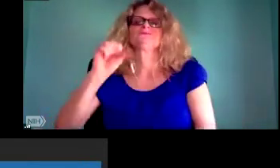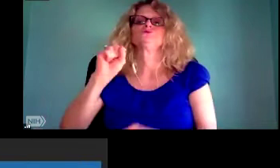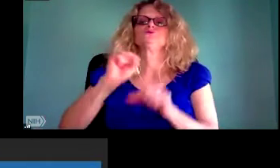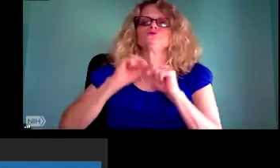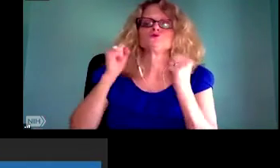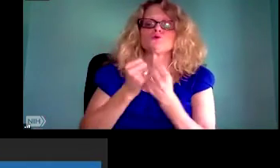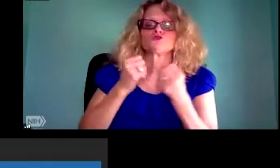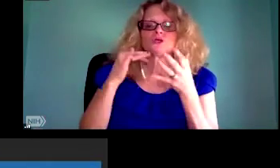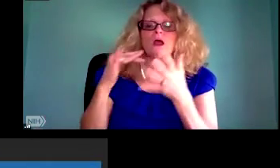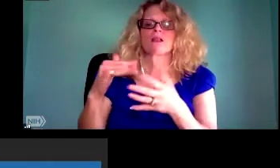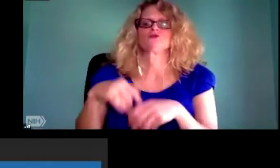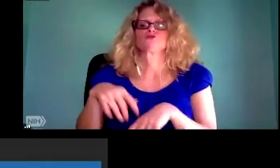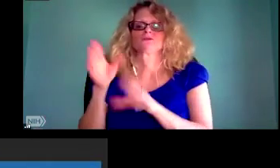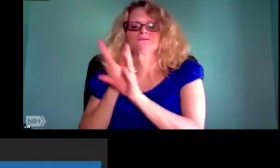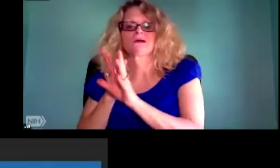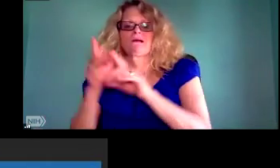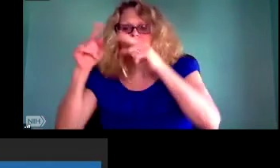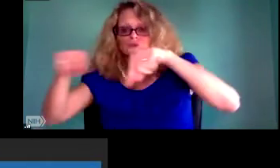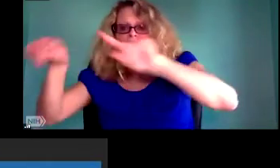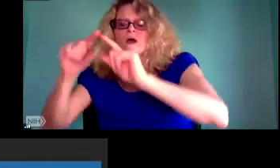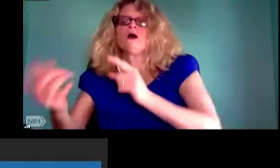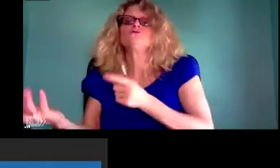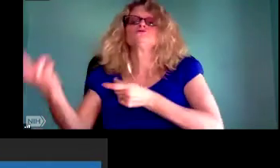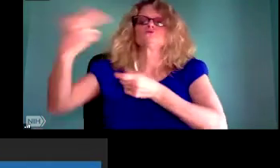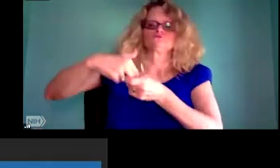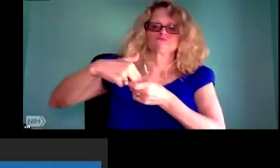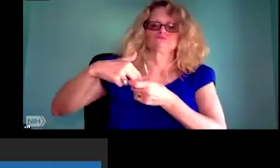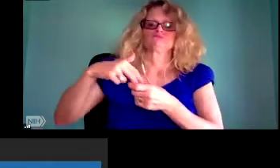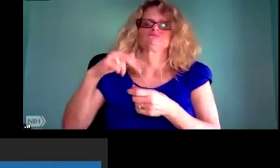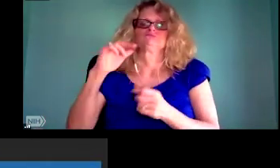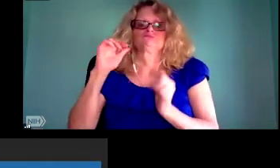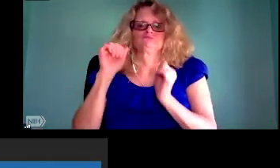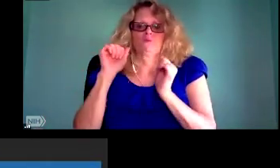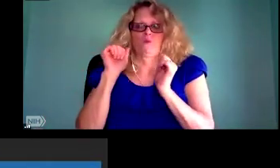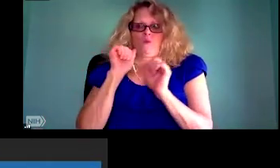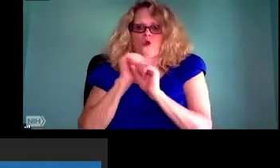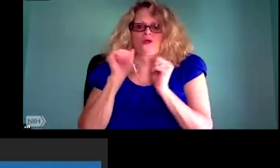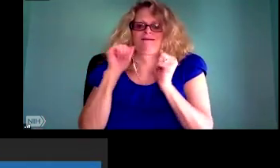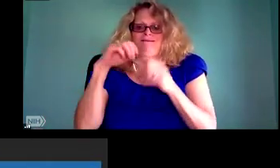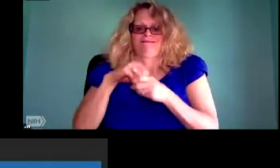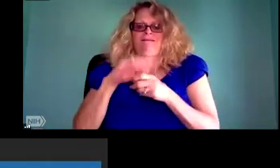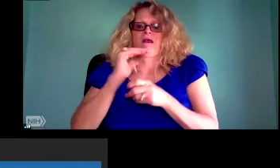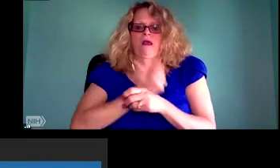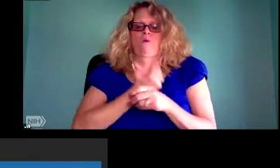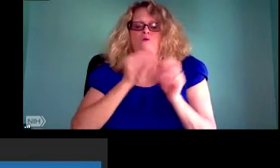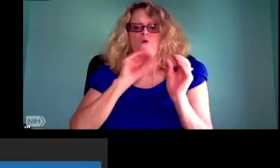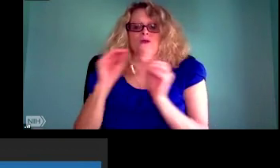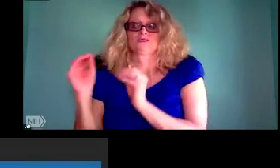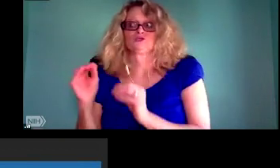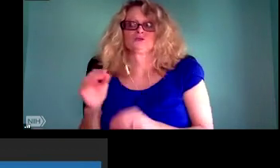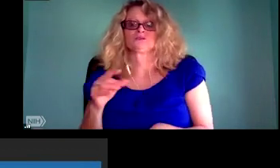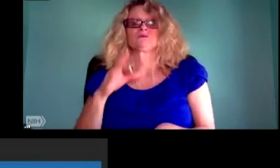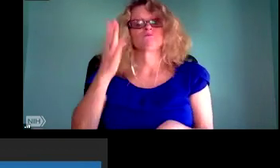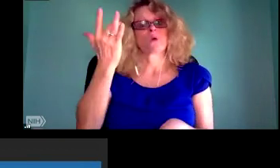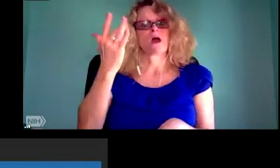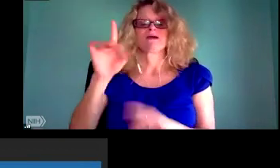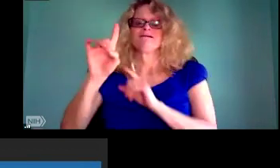can kind of bring in other experts to help us think critically about that work.